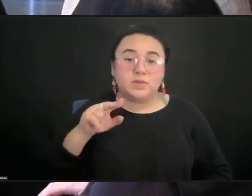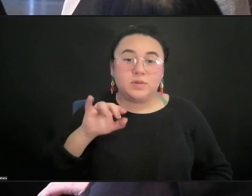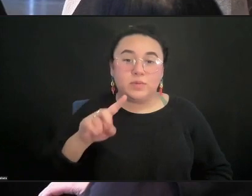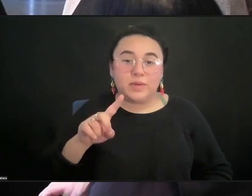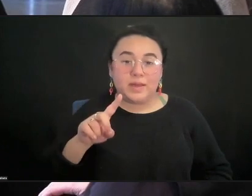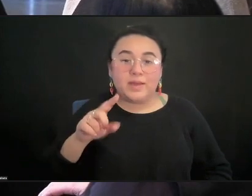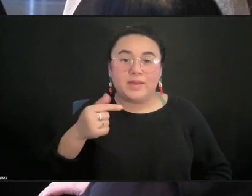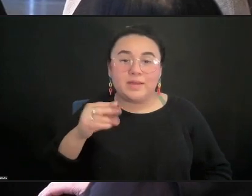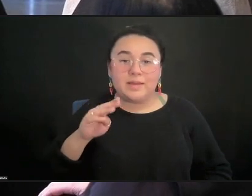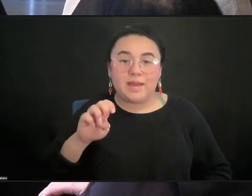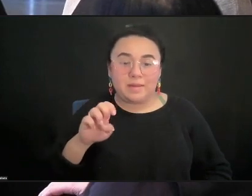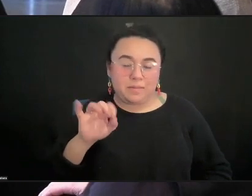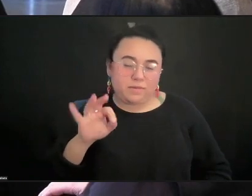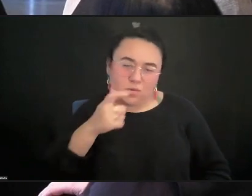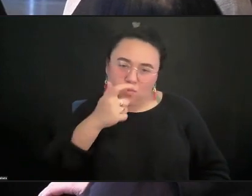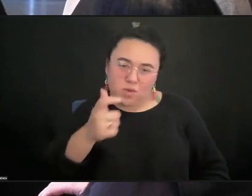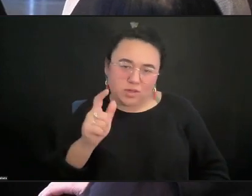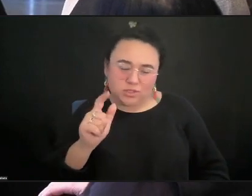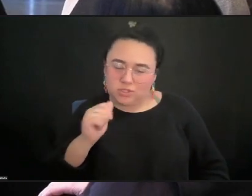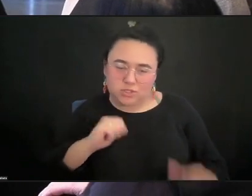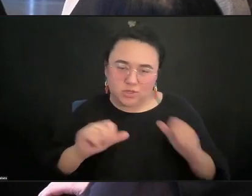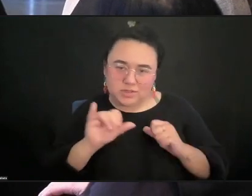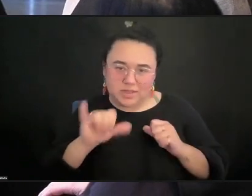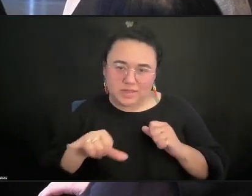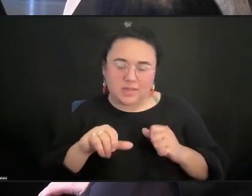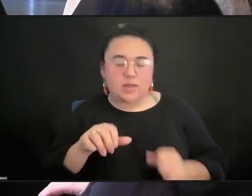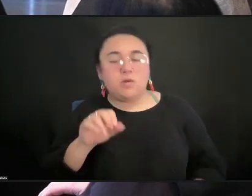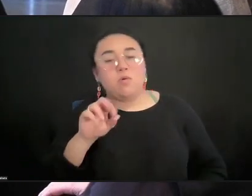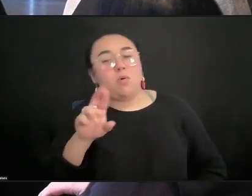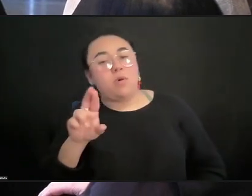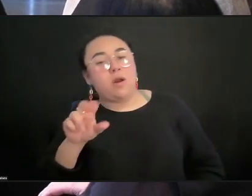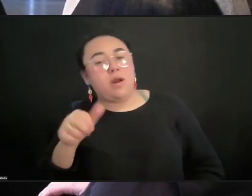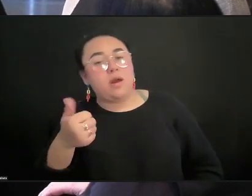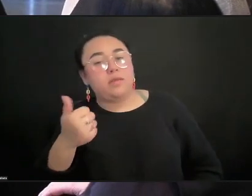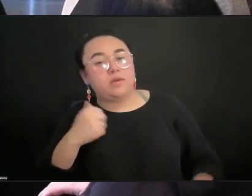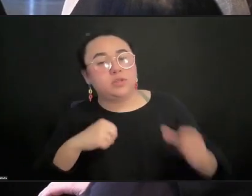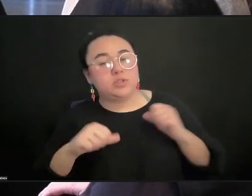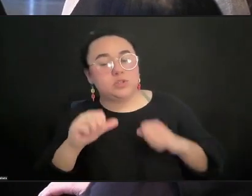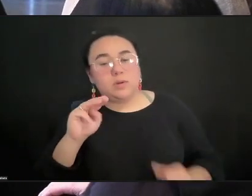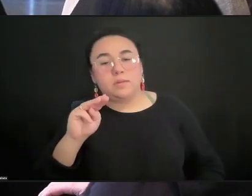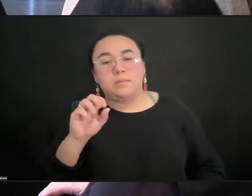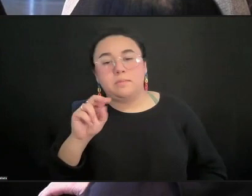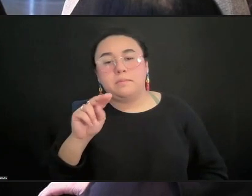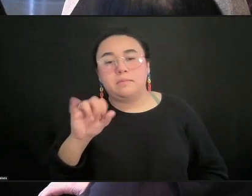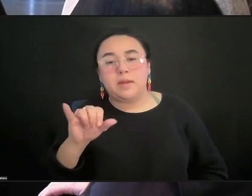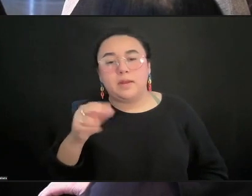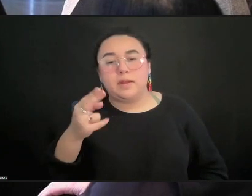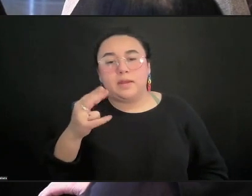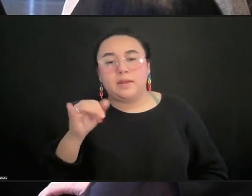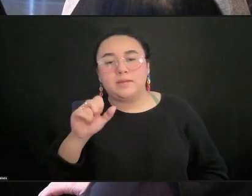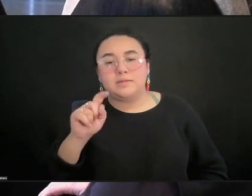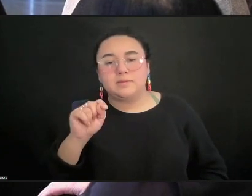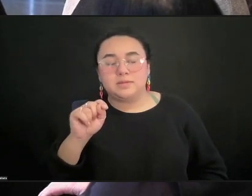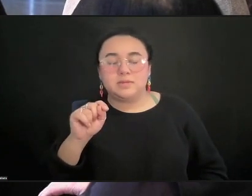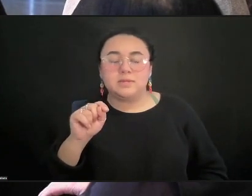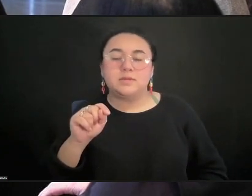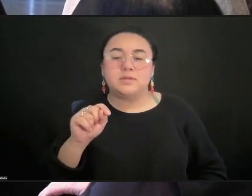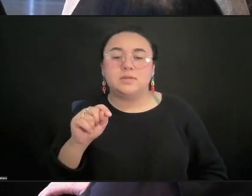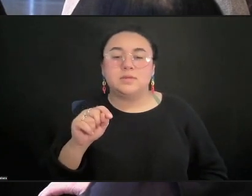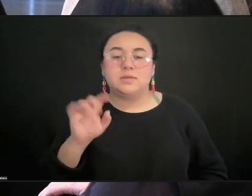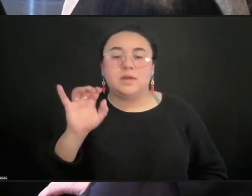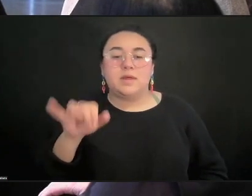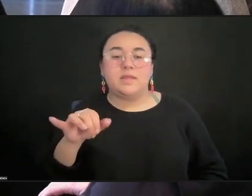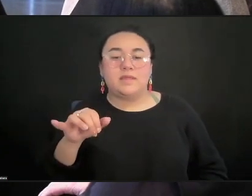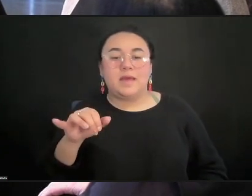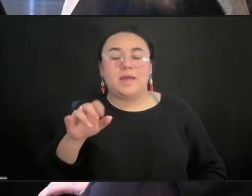series like that, or Money Heist. You know, they took the sort of defragmentation approach and put the onus on their